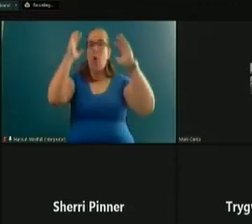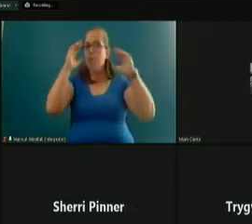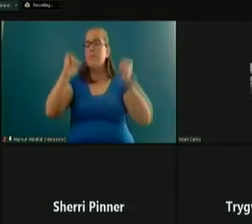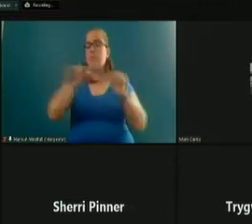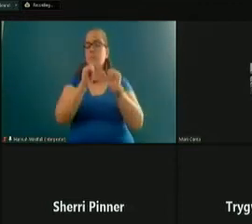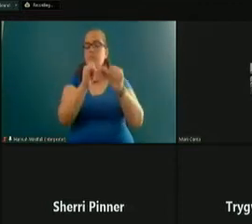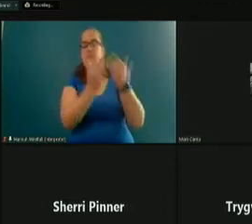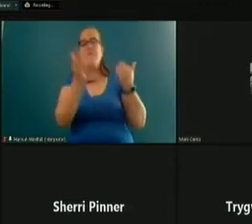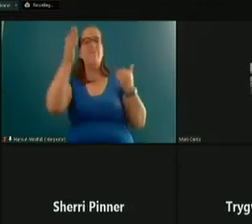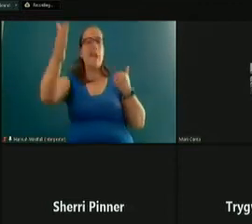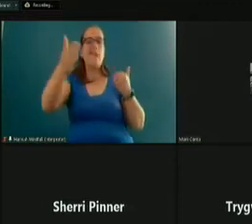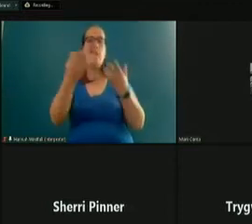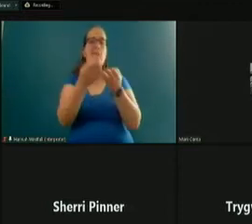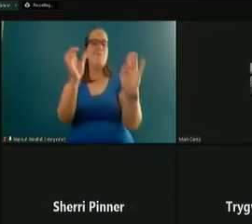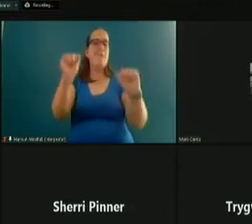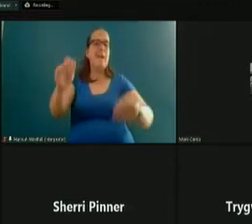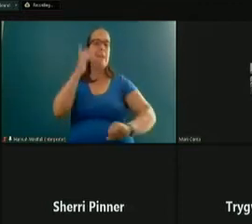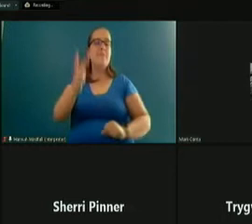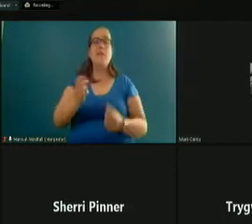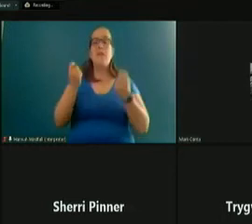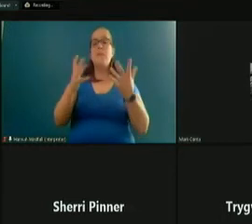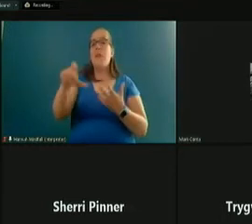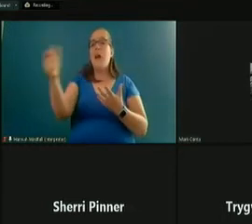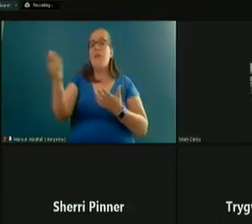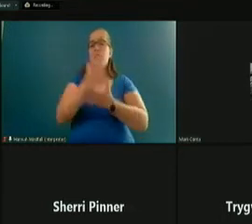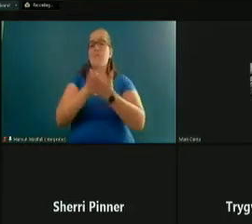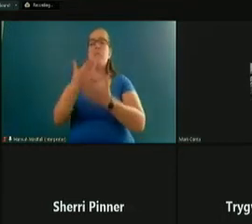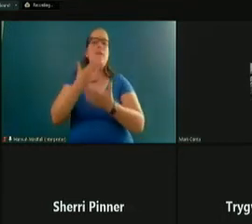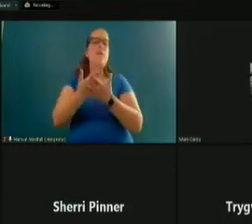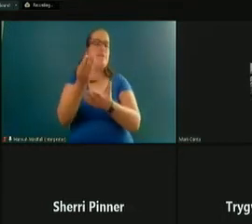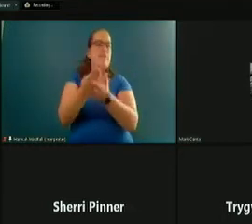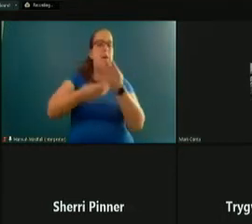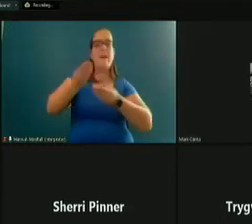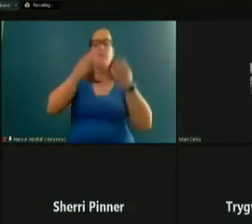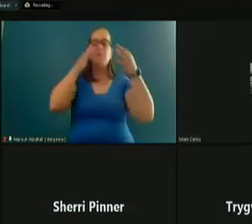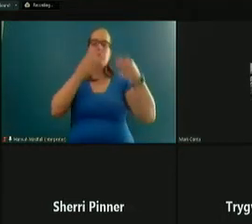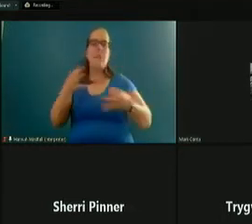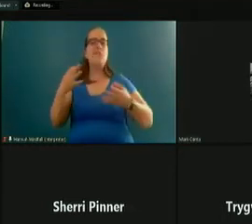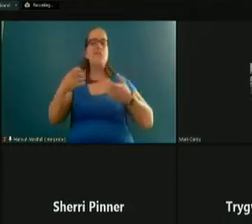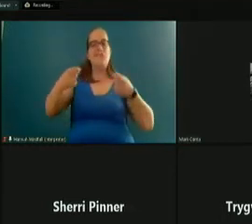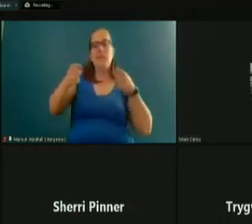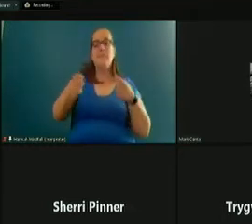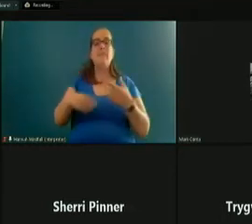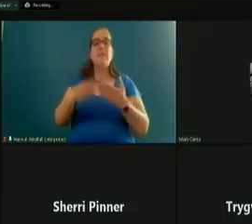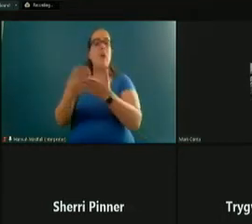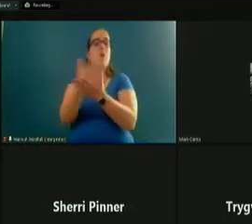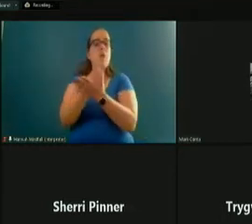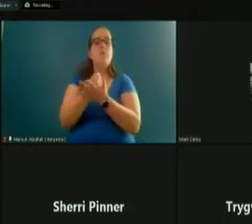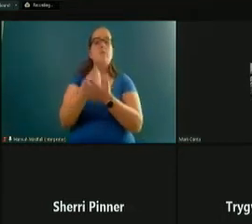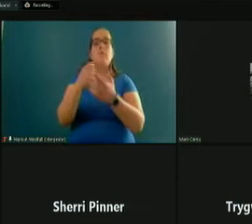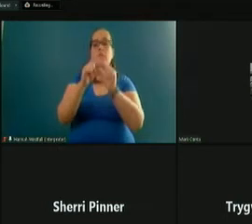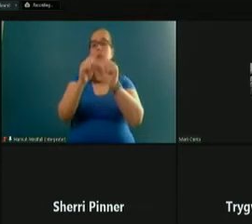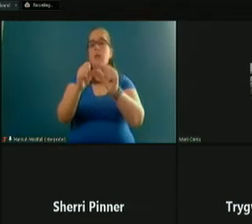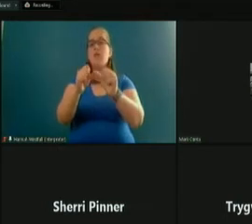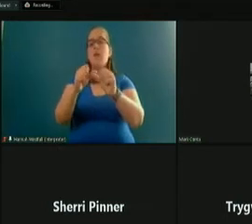public can see. There are many other elements to good financial decision-making and management. Earning and sustaining a strong credit